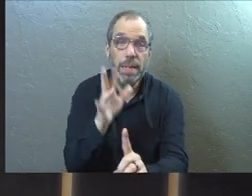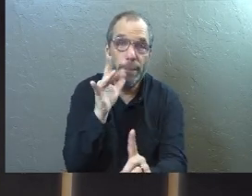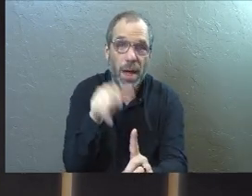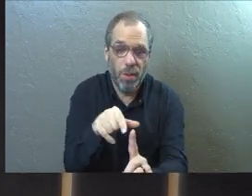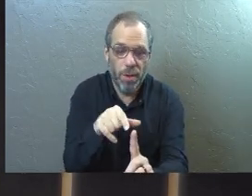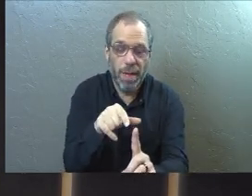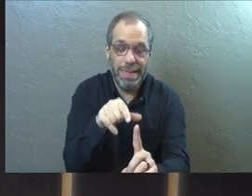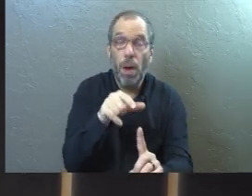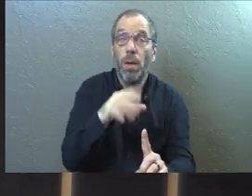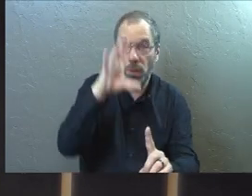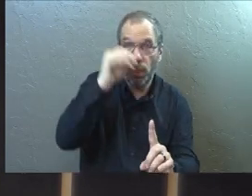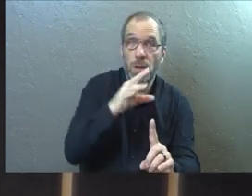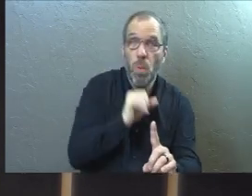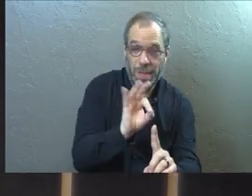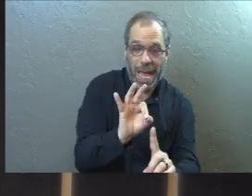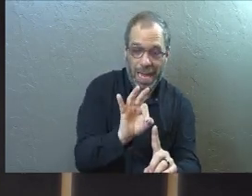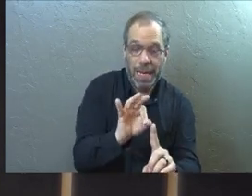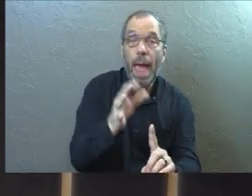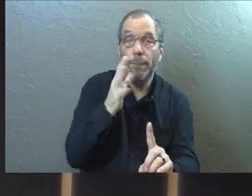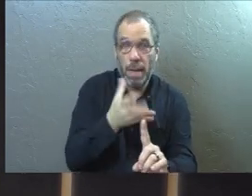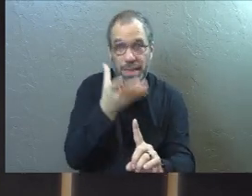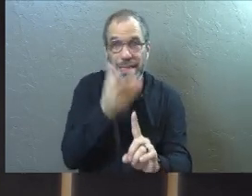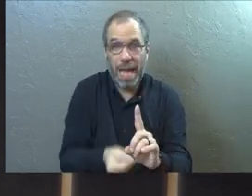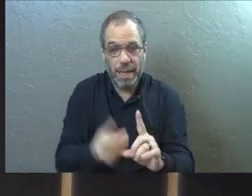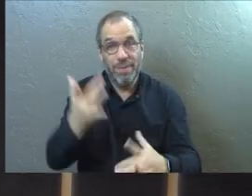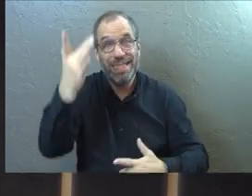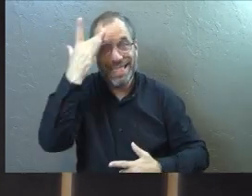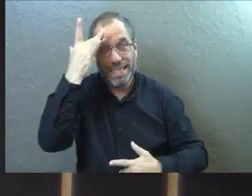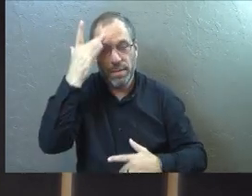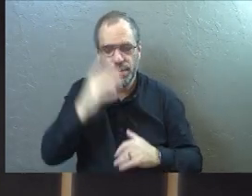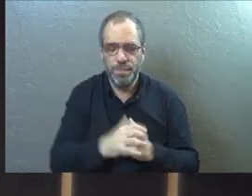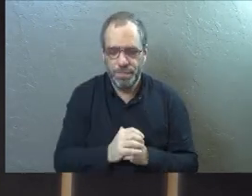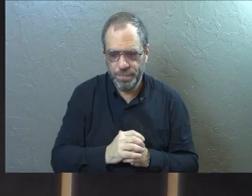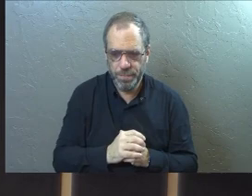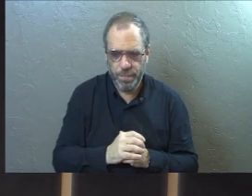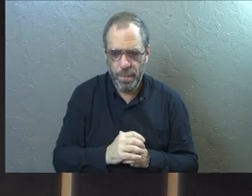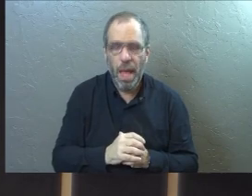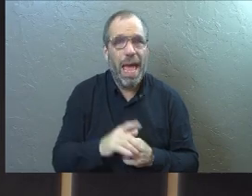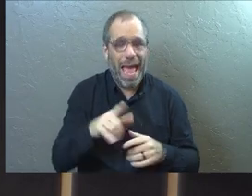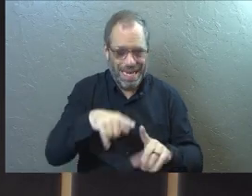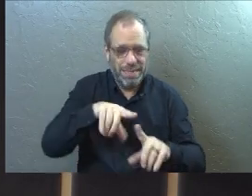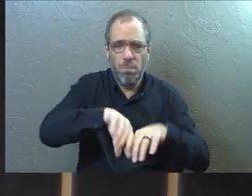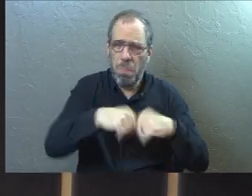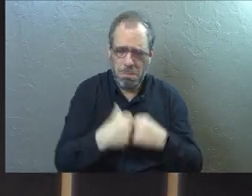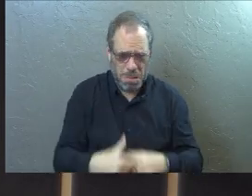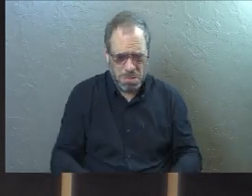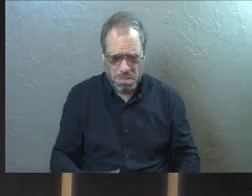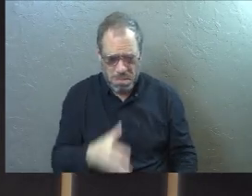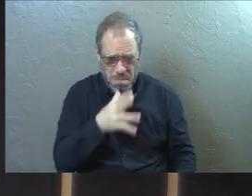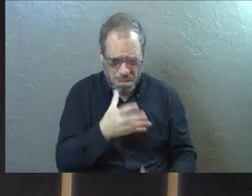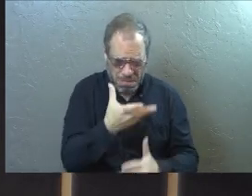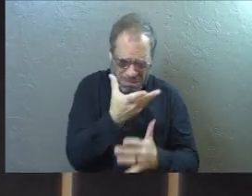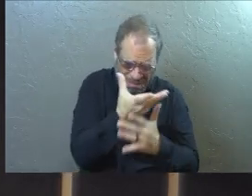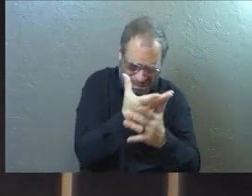And he's nine years old. And the mom is dying of a disease. And he's all broken up about it.